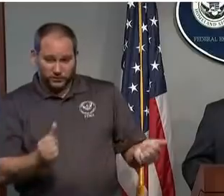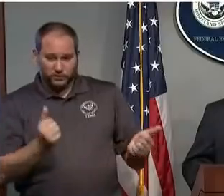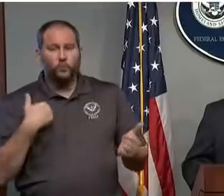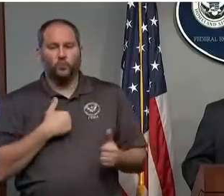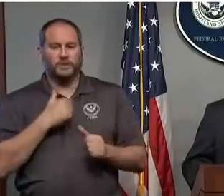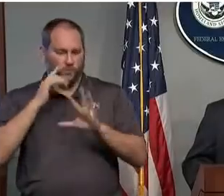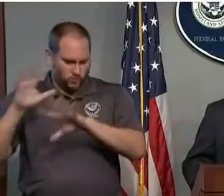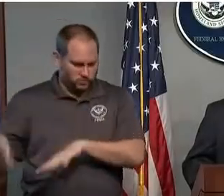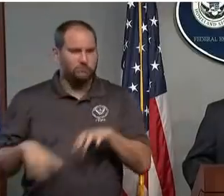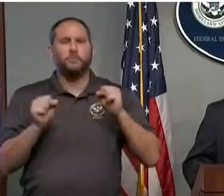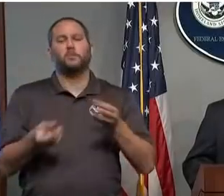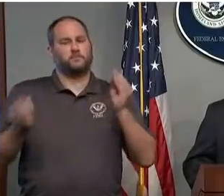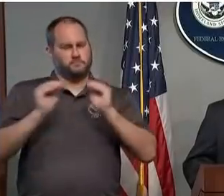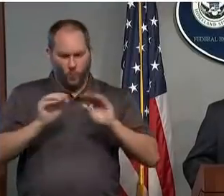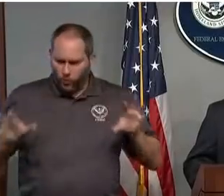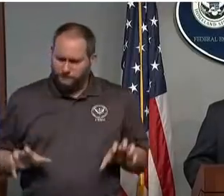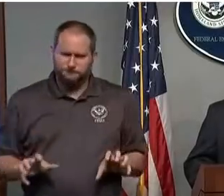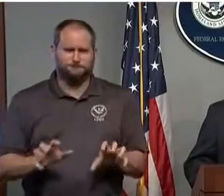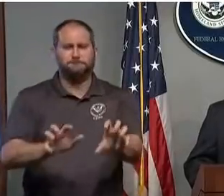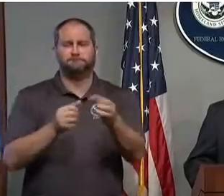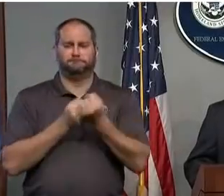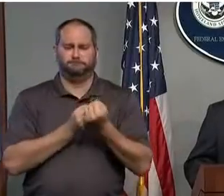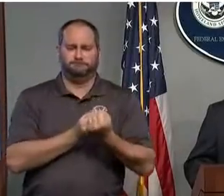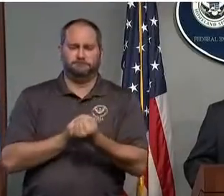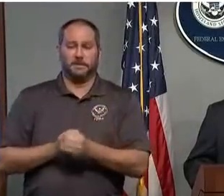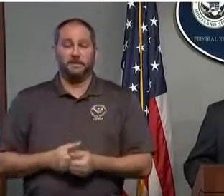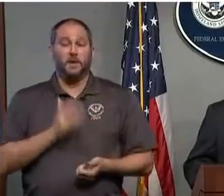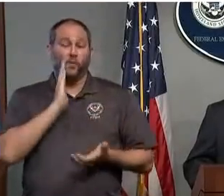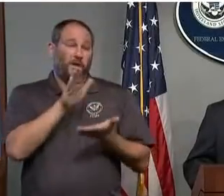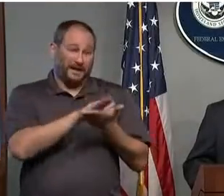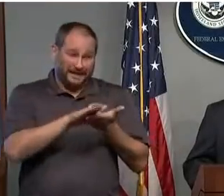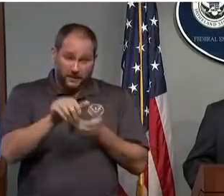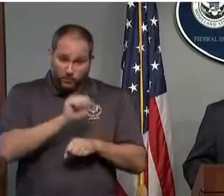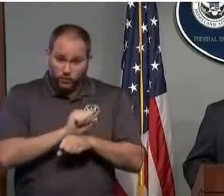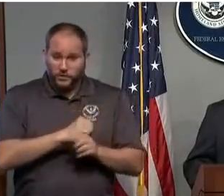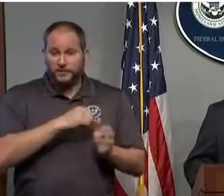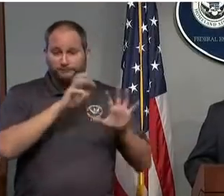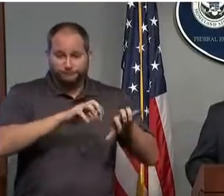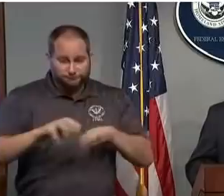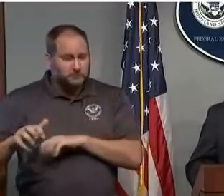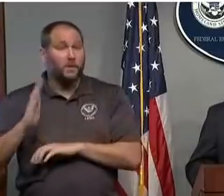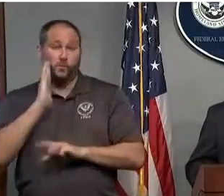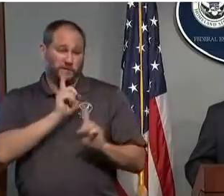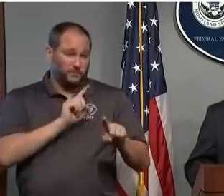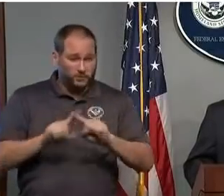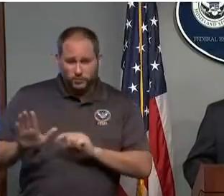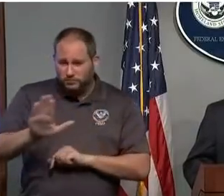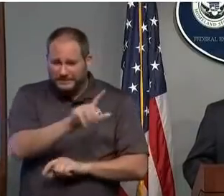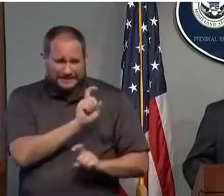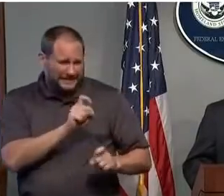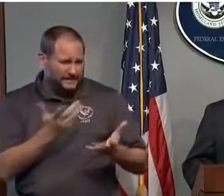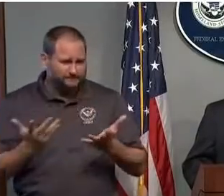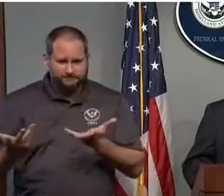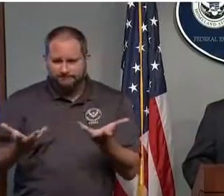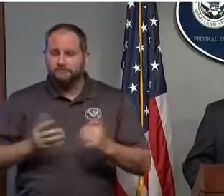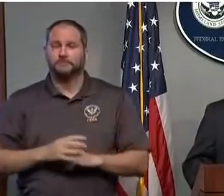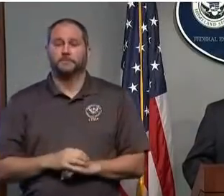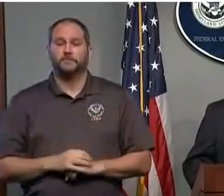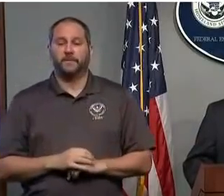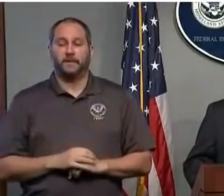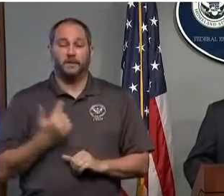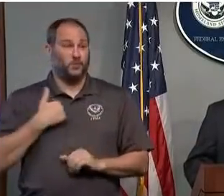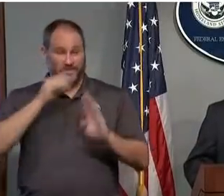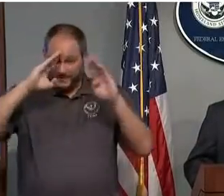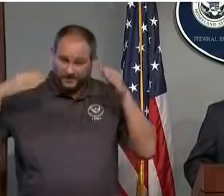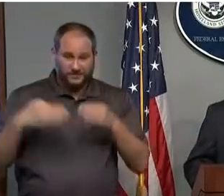be engaged in cleanup work and other responses as needed. Right now, we're concentrating on volunteering